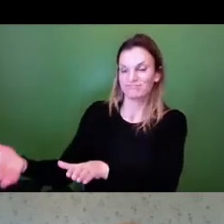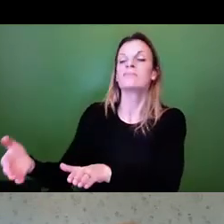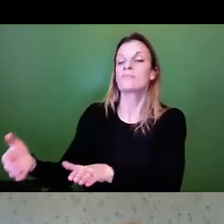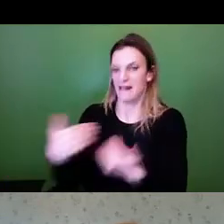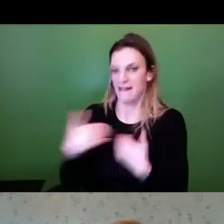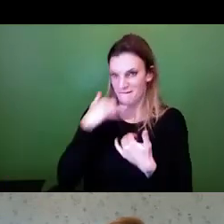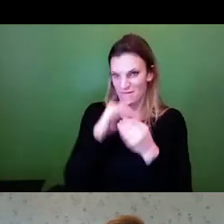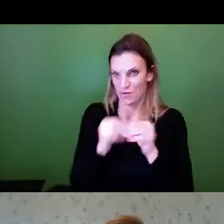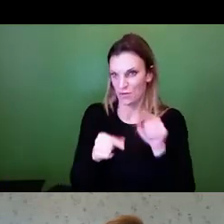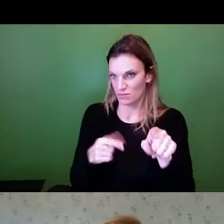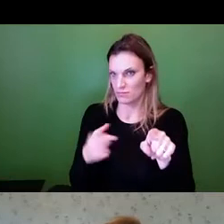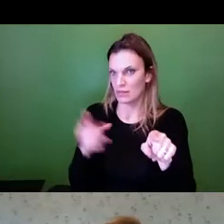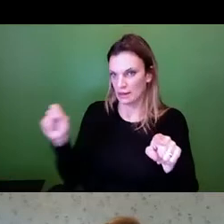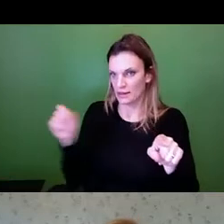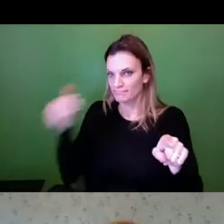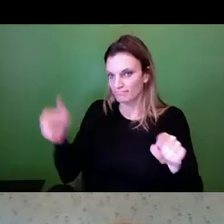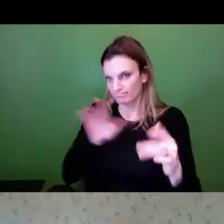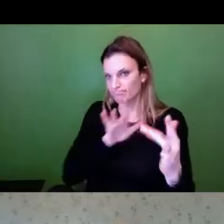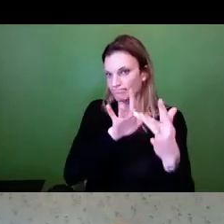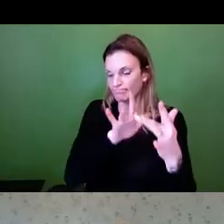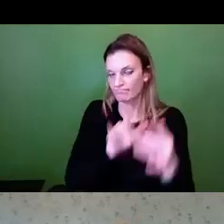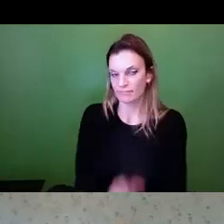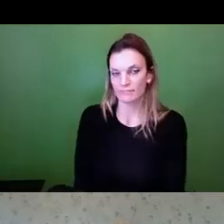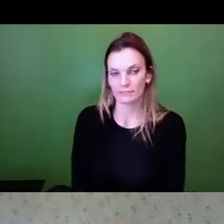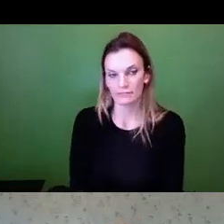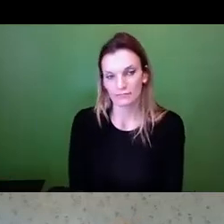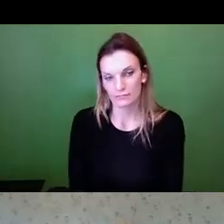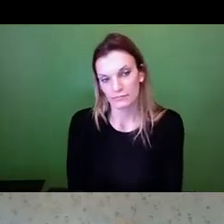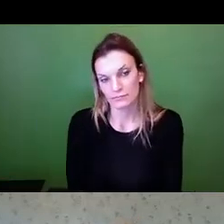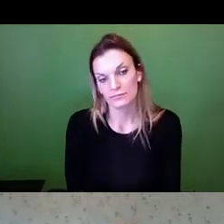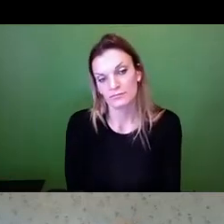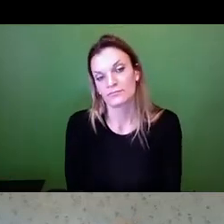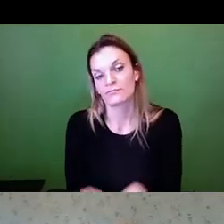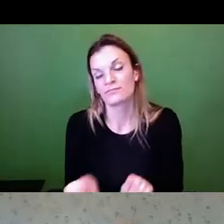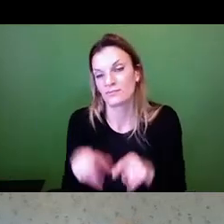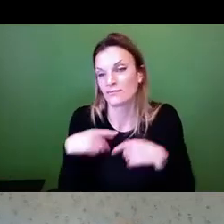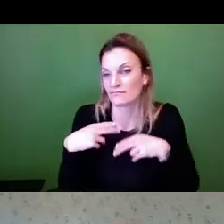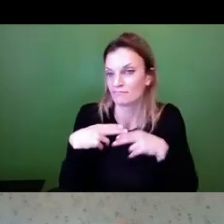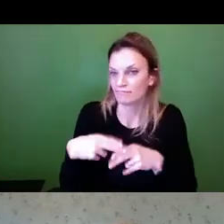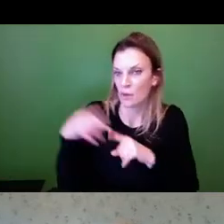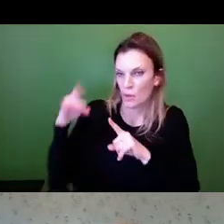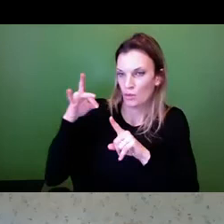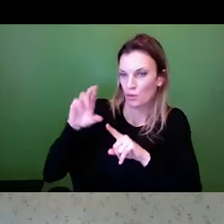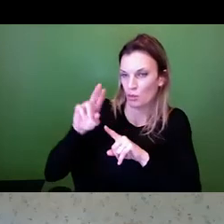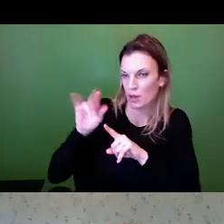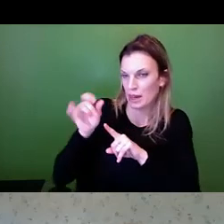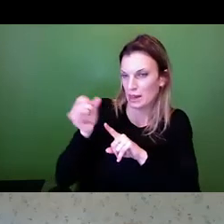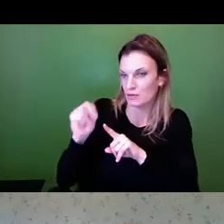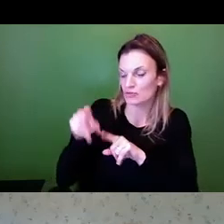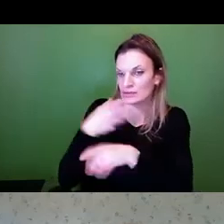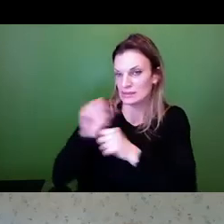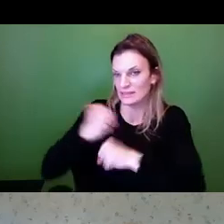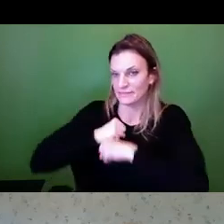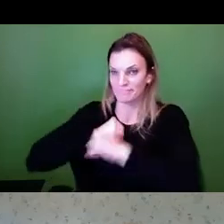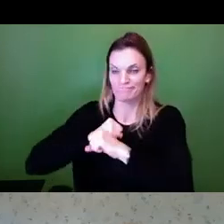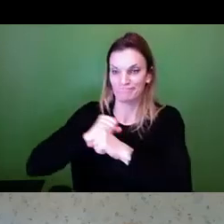Another thing that Michigan does is we have a radiation safety section. We have folks that actually go out and check